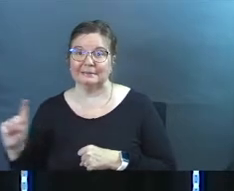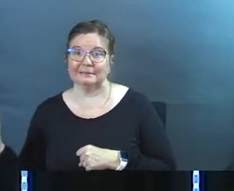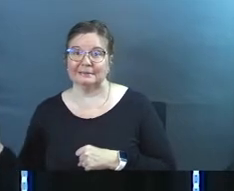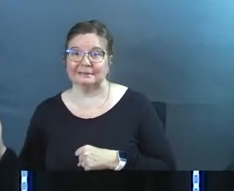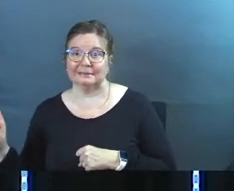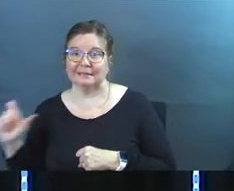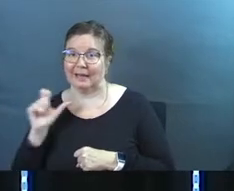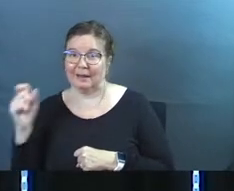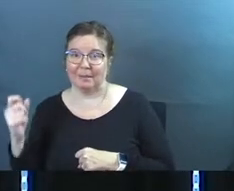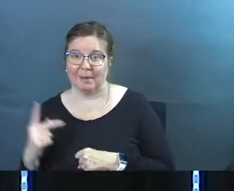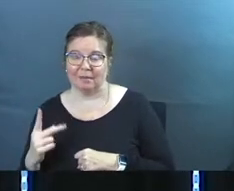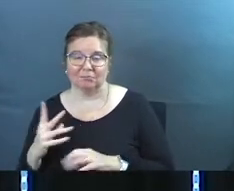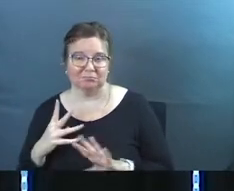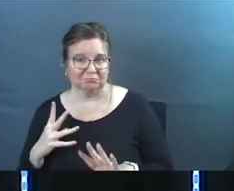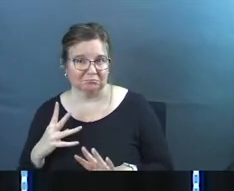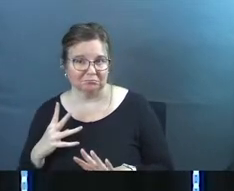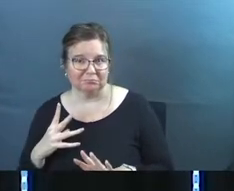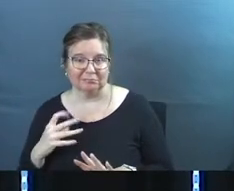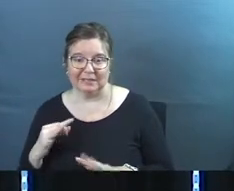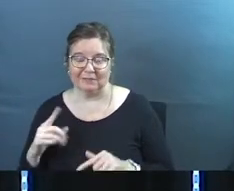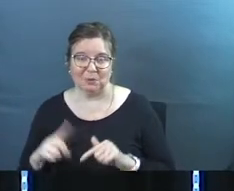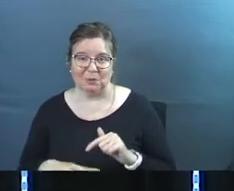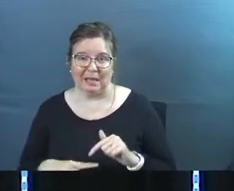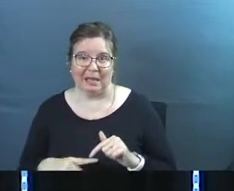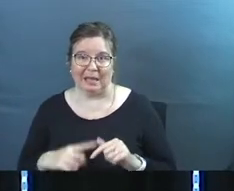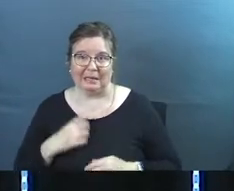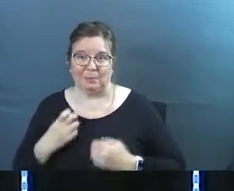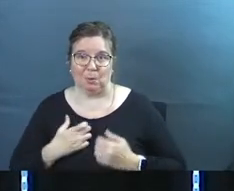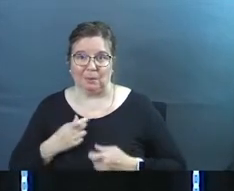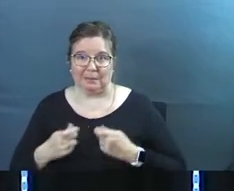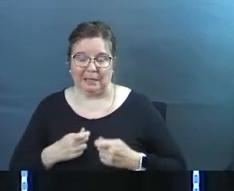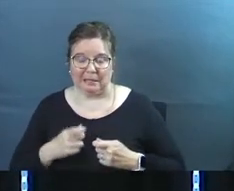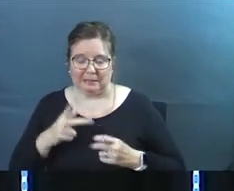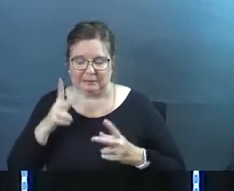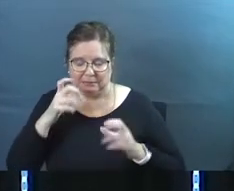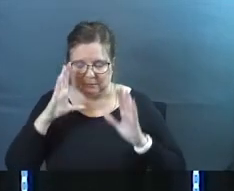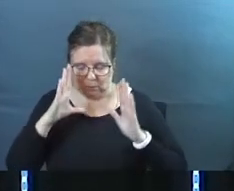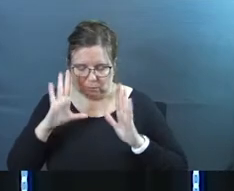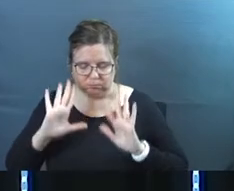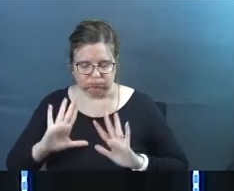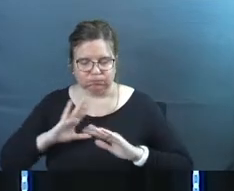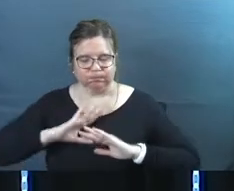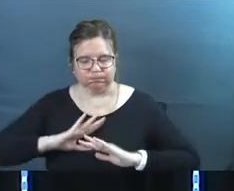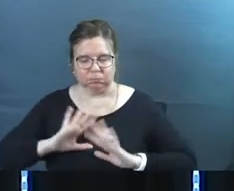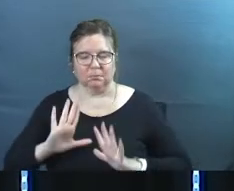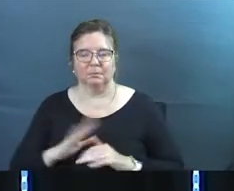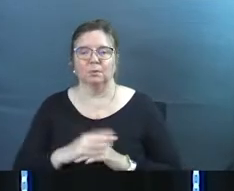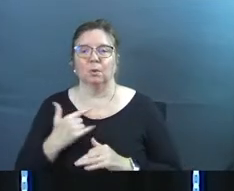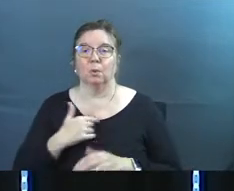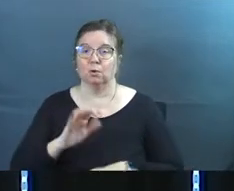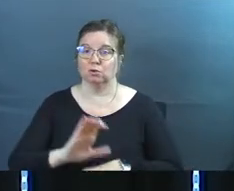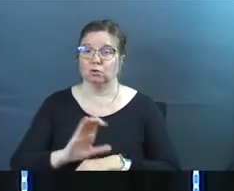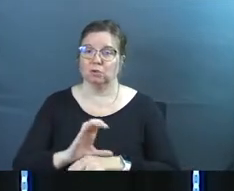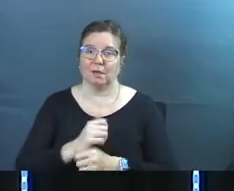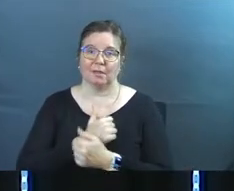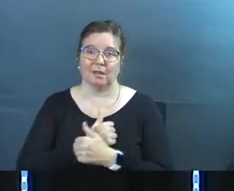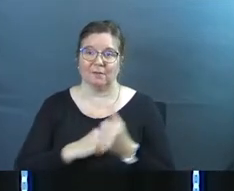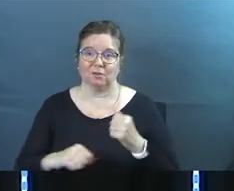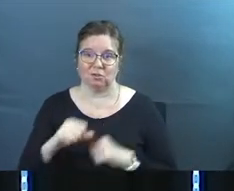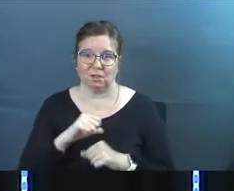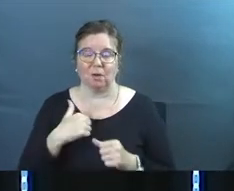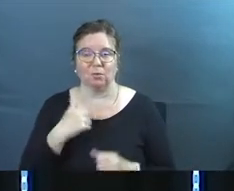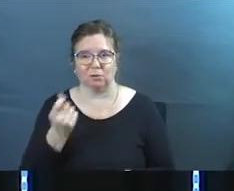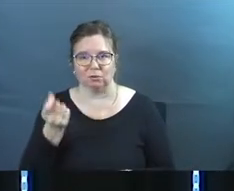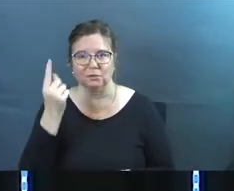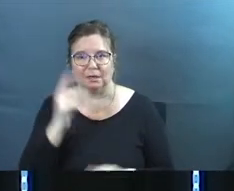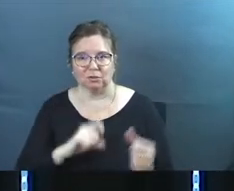back. Can I get an amen? Sometimes the topics have that nature to them. So we're a church that loves each other